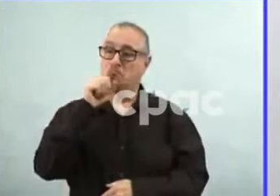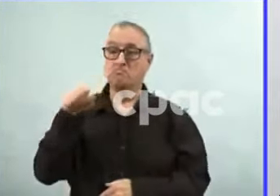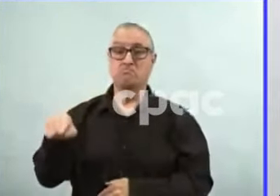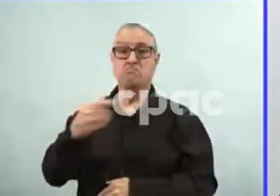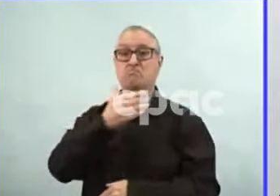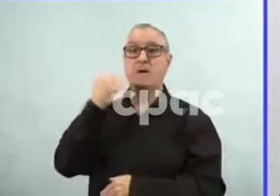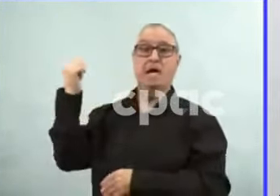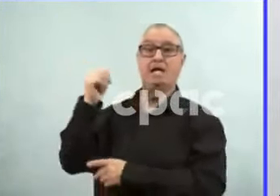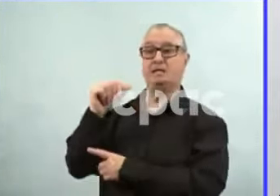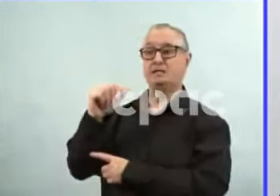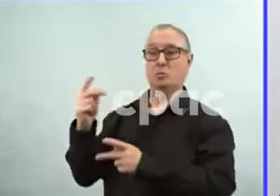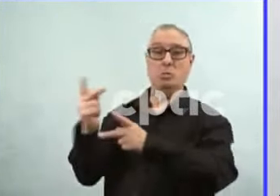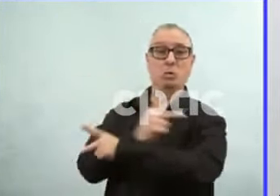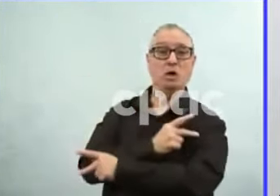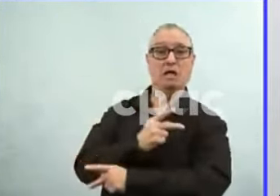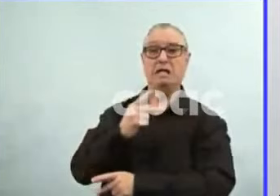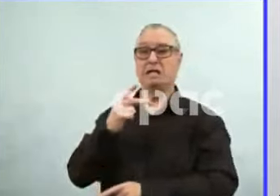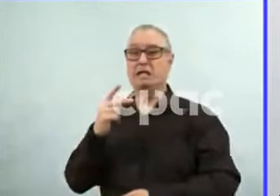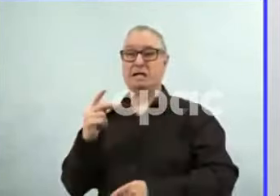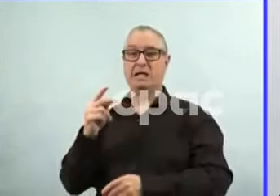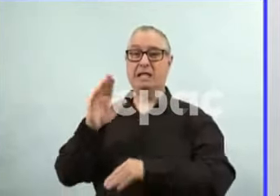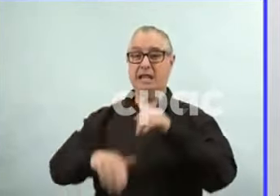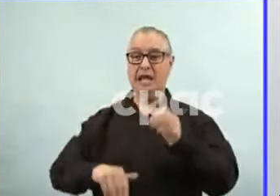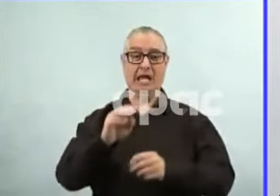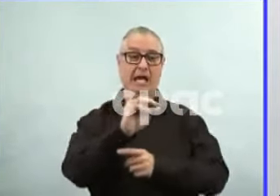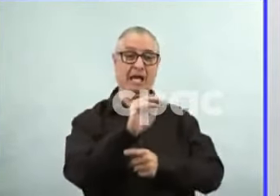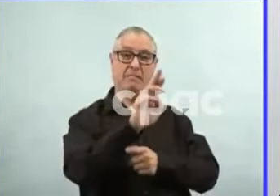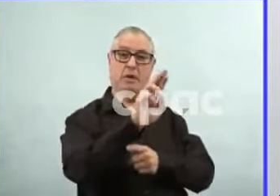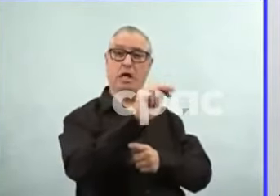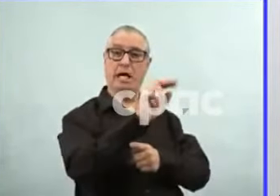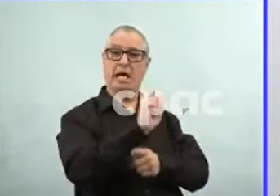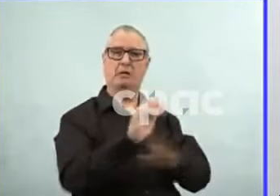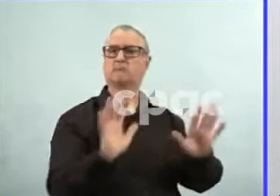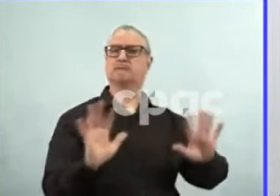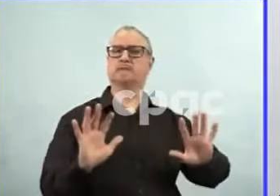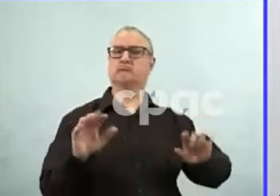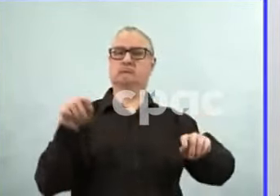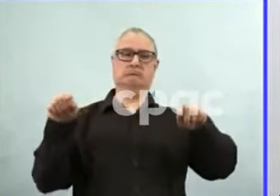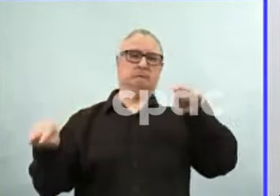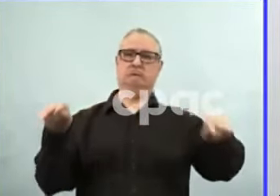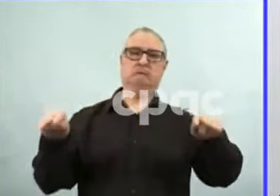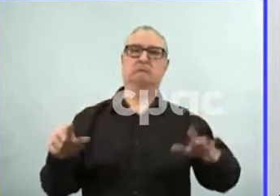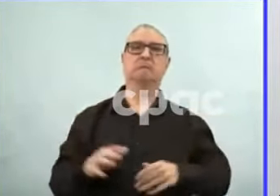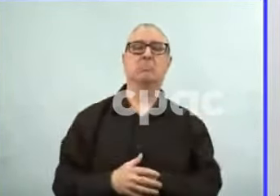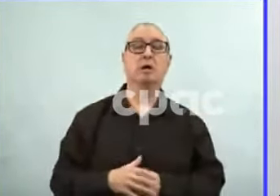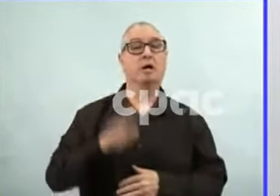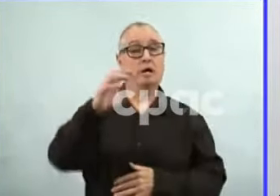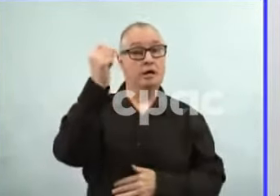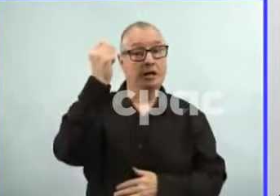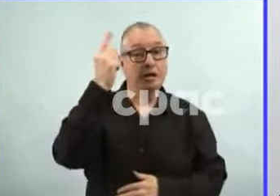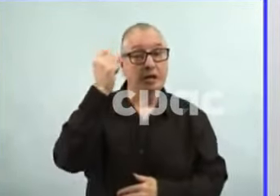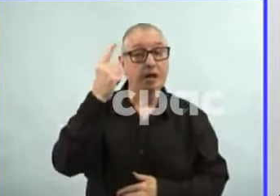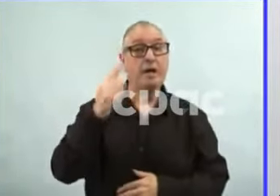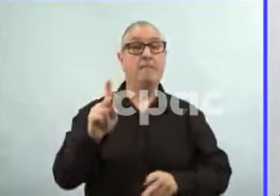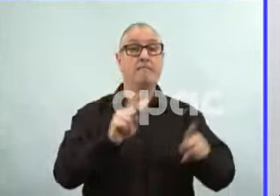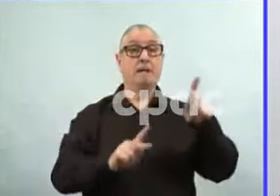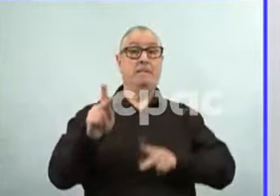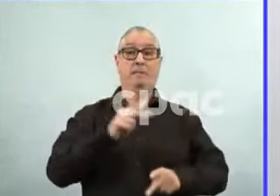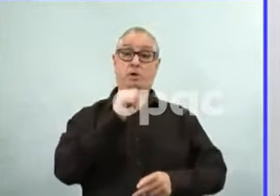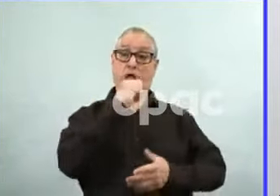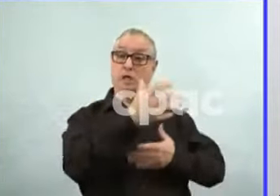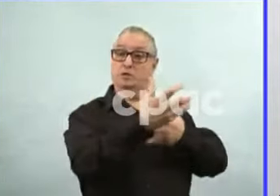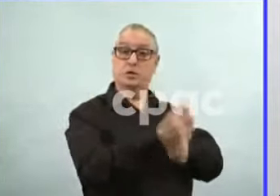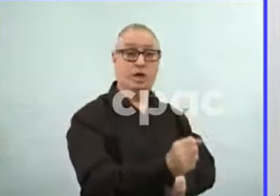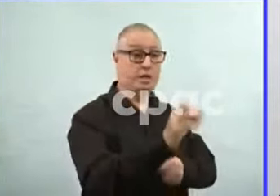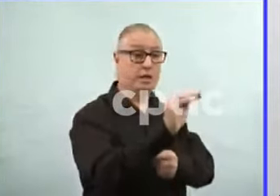technology, only that for people who continue to feel concerned about the new technology, that this might be more comfortable